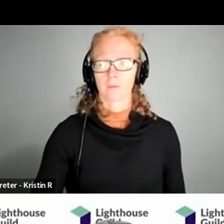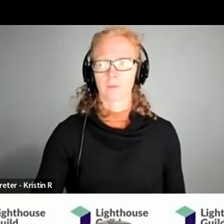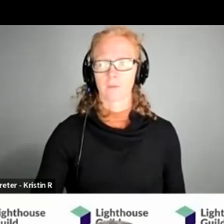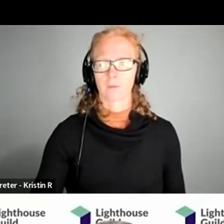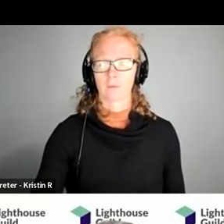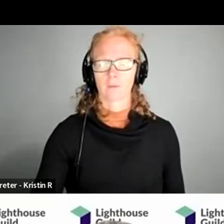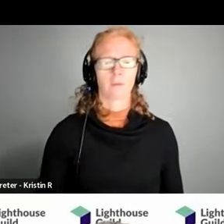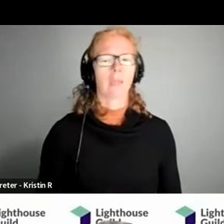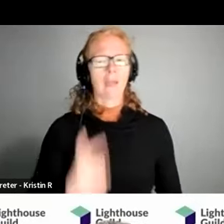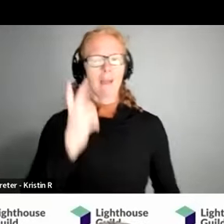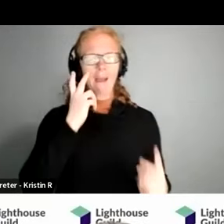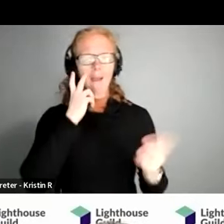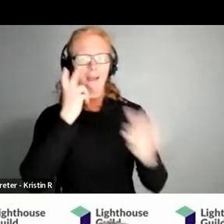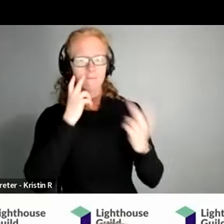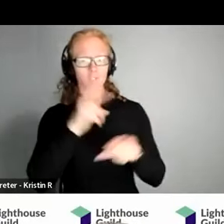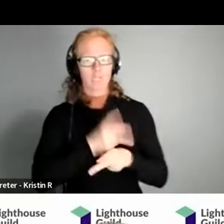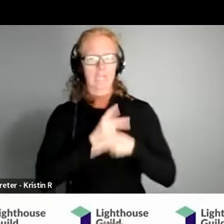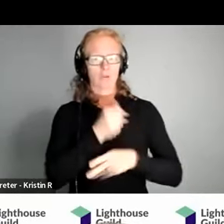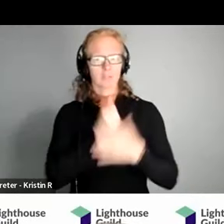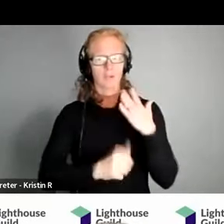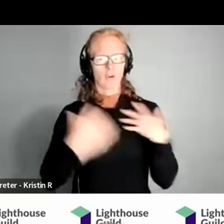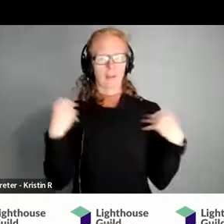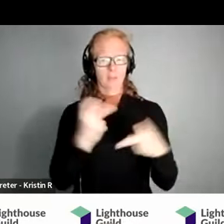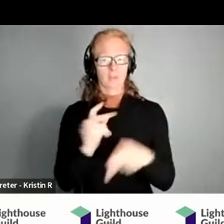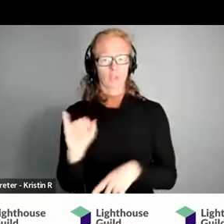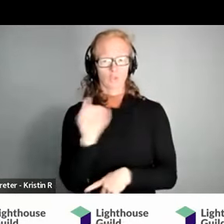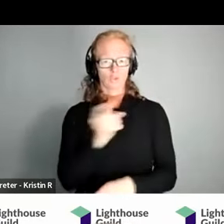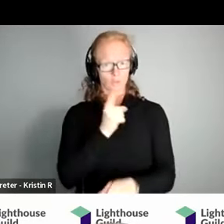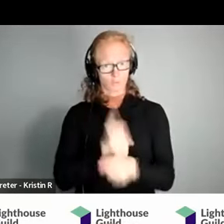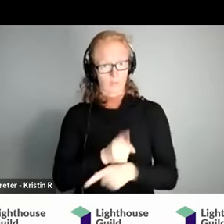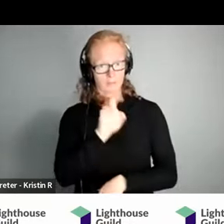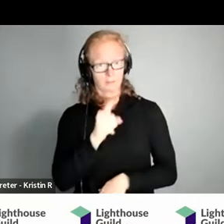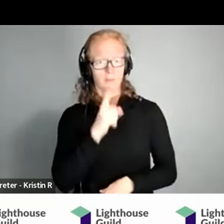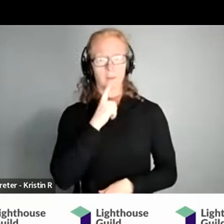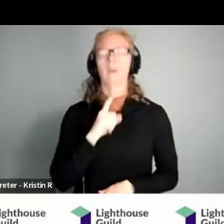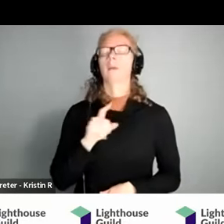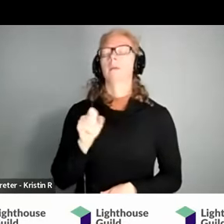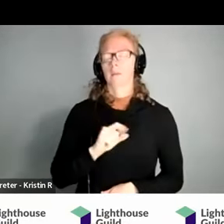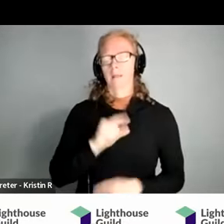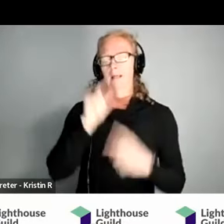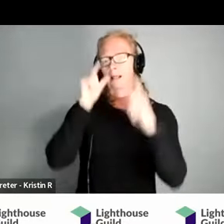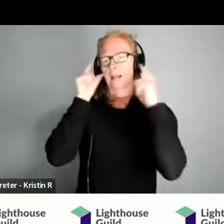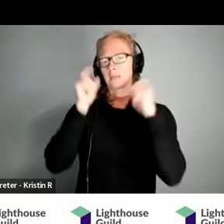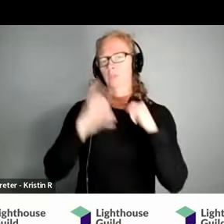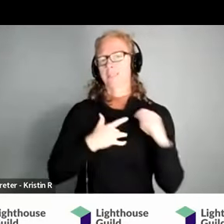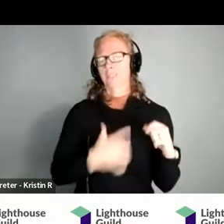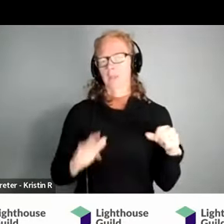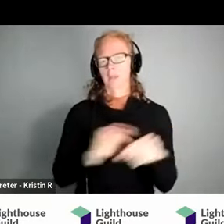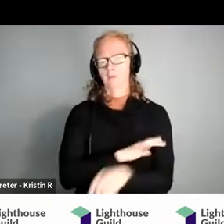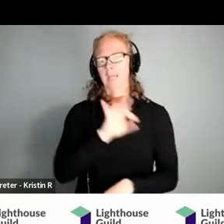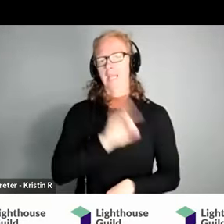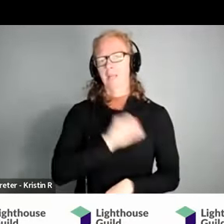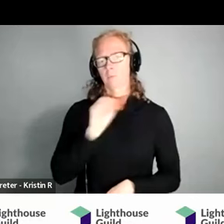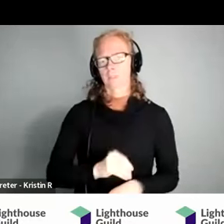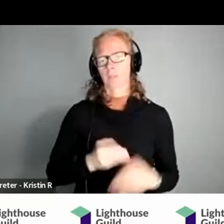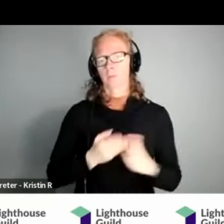correct i would say that glasses are generally covered eighty percent